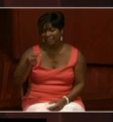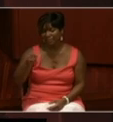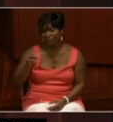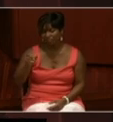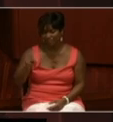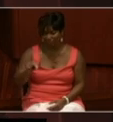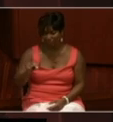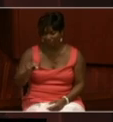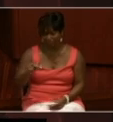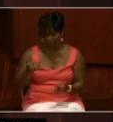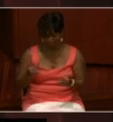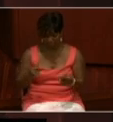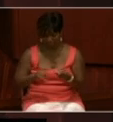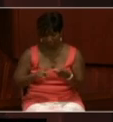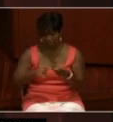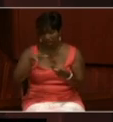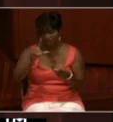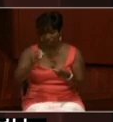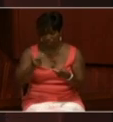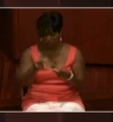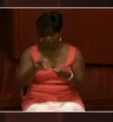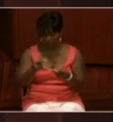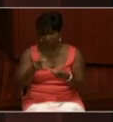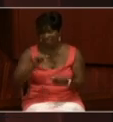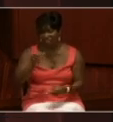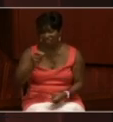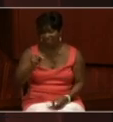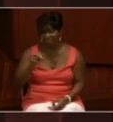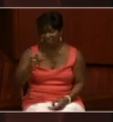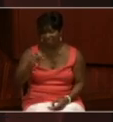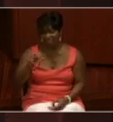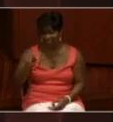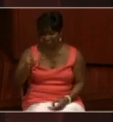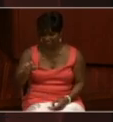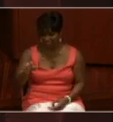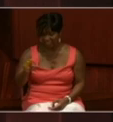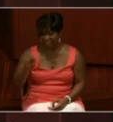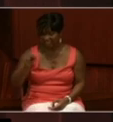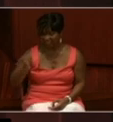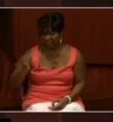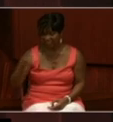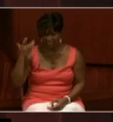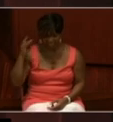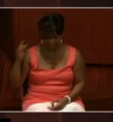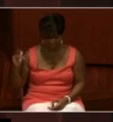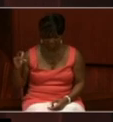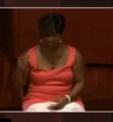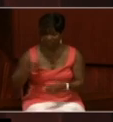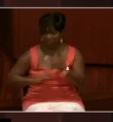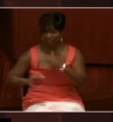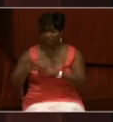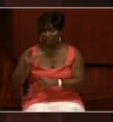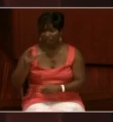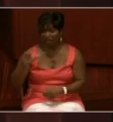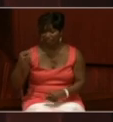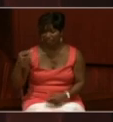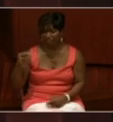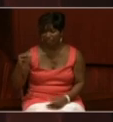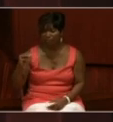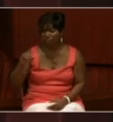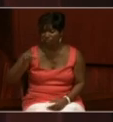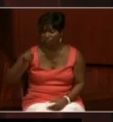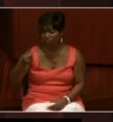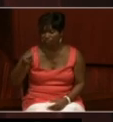Log, U.S. Arctic Steamer Jeanette. At anchor, San Francisco, California, under Commander George W. DeLong, Wednesday,